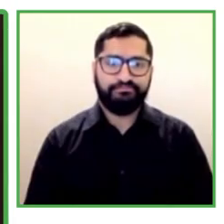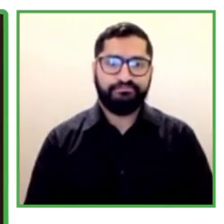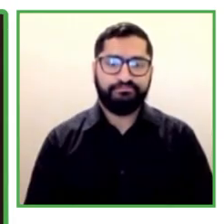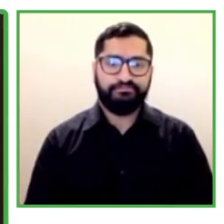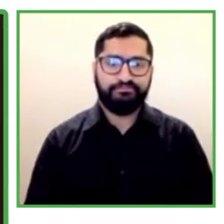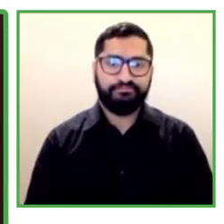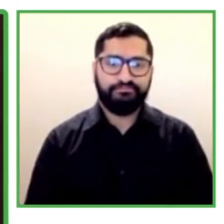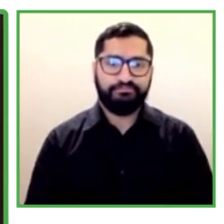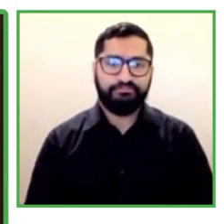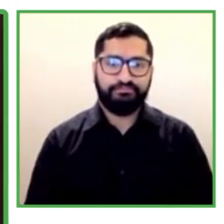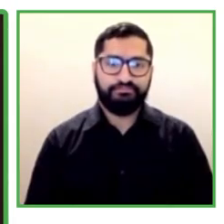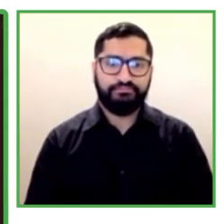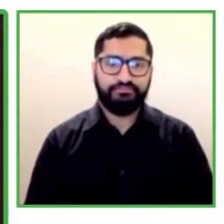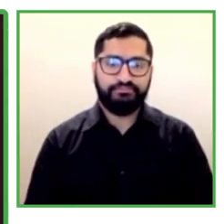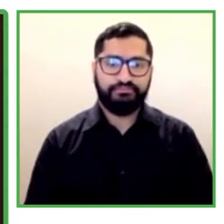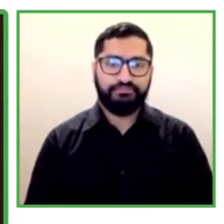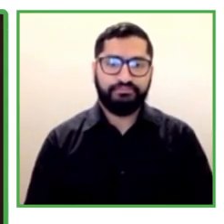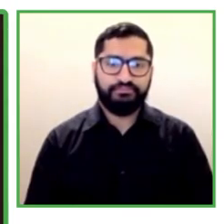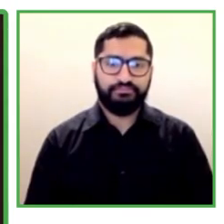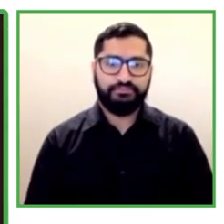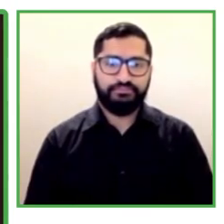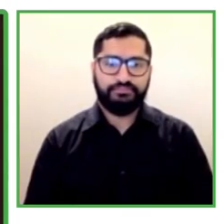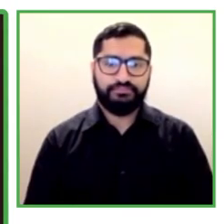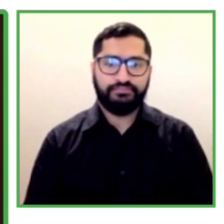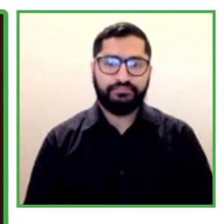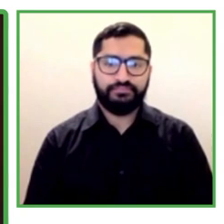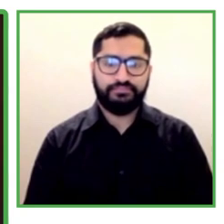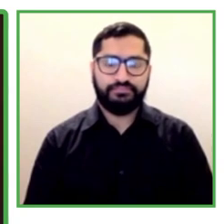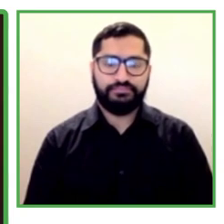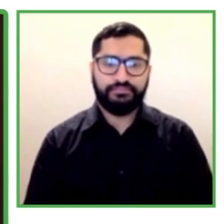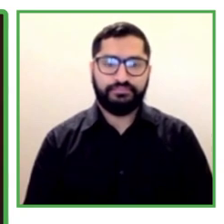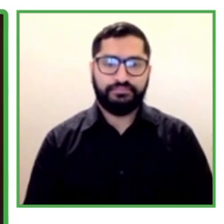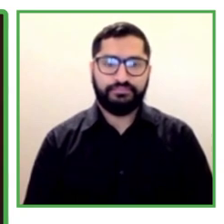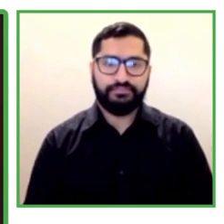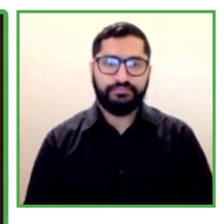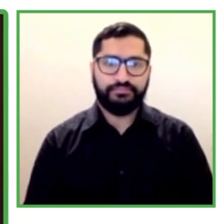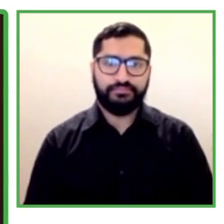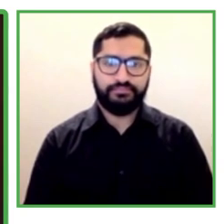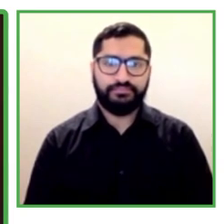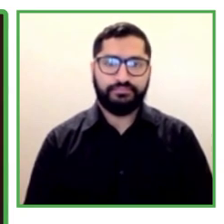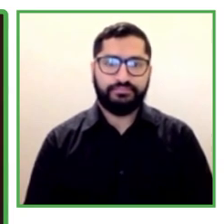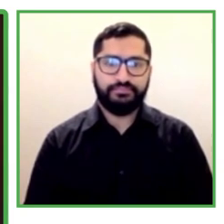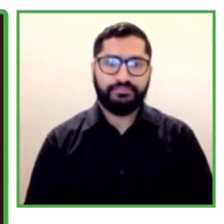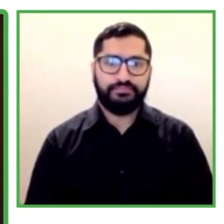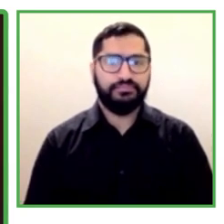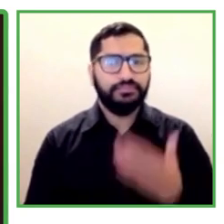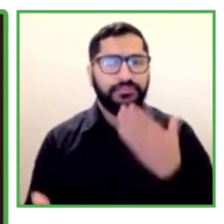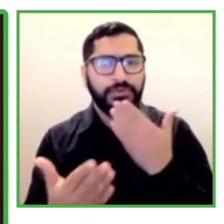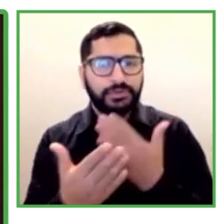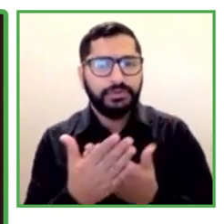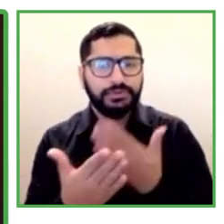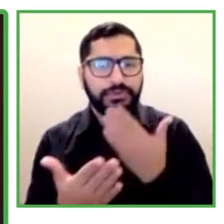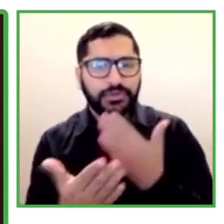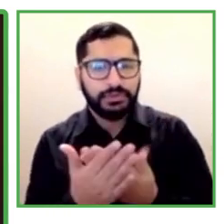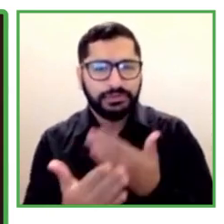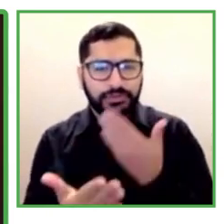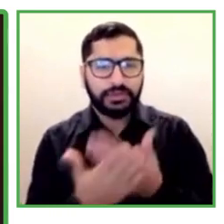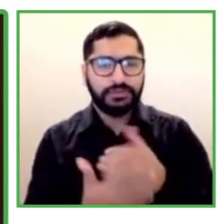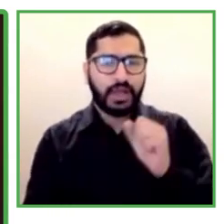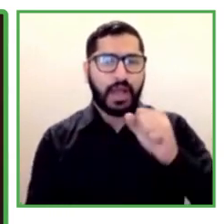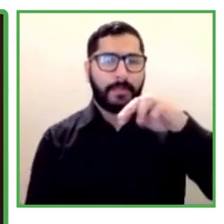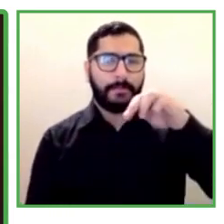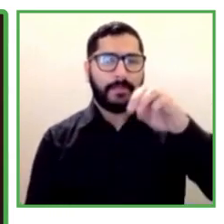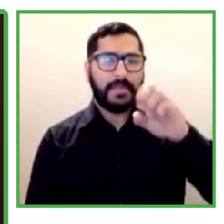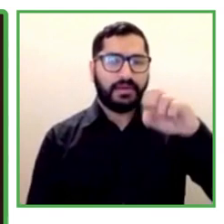Thank you, Omena, for your presentation and all the very interesting and